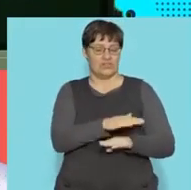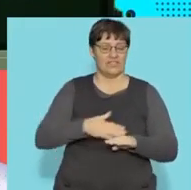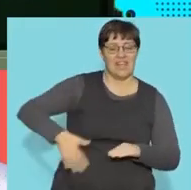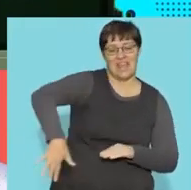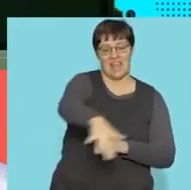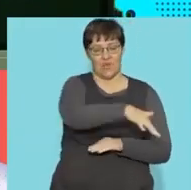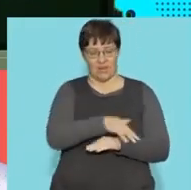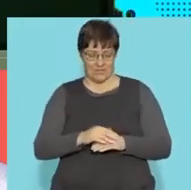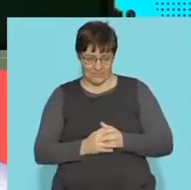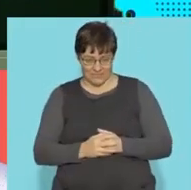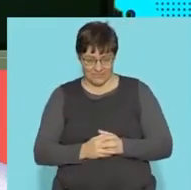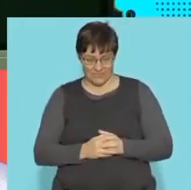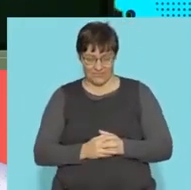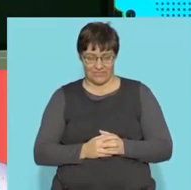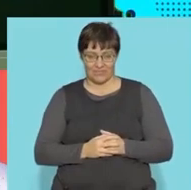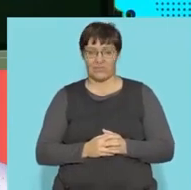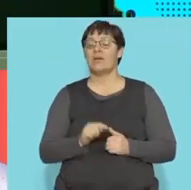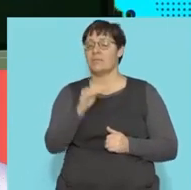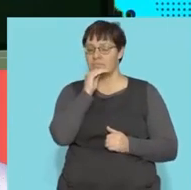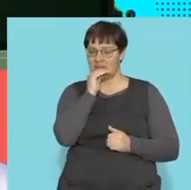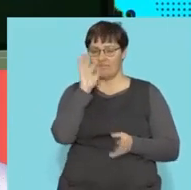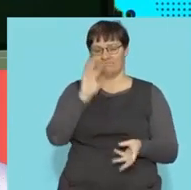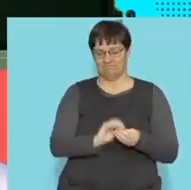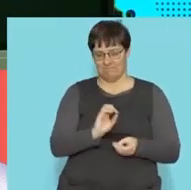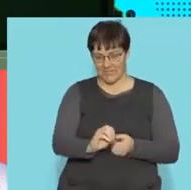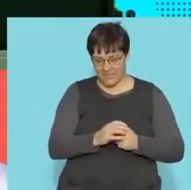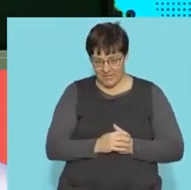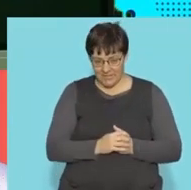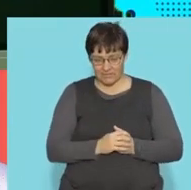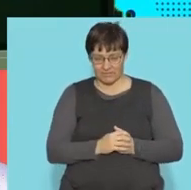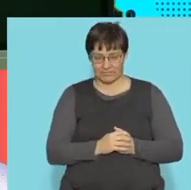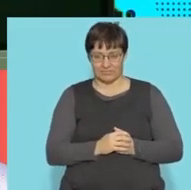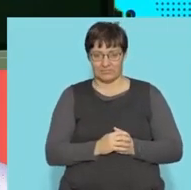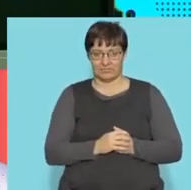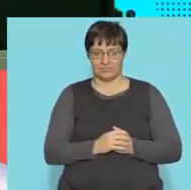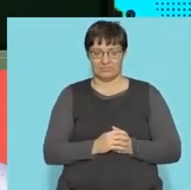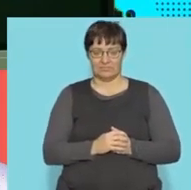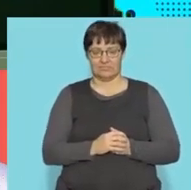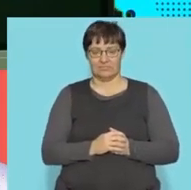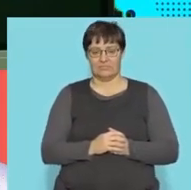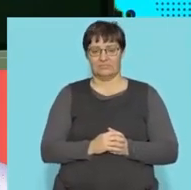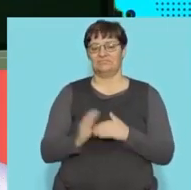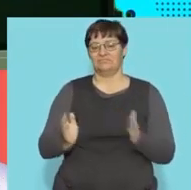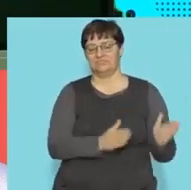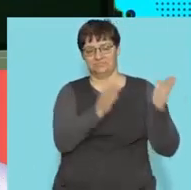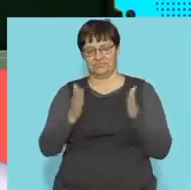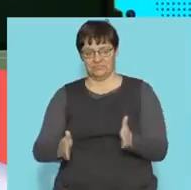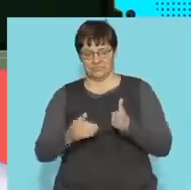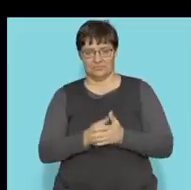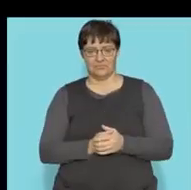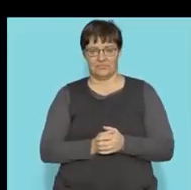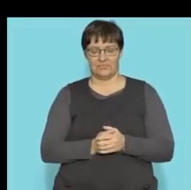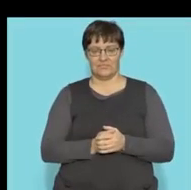squares and add them together because that will be the total surface area of that cube. Let's go to the next slide.